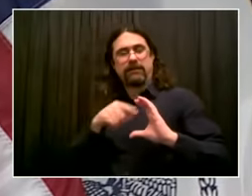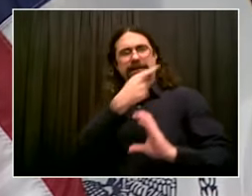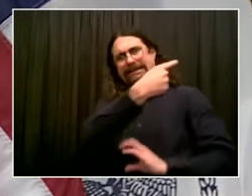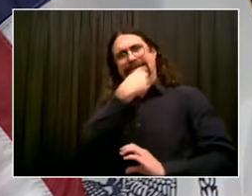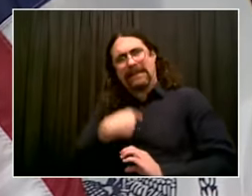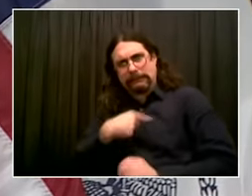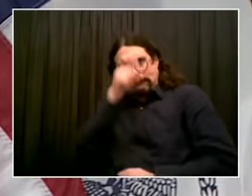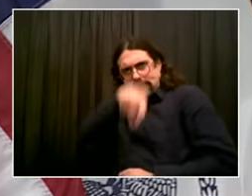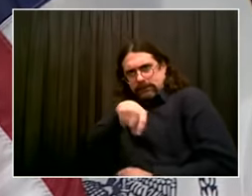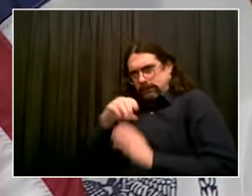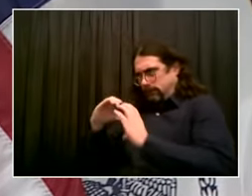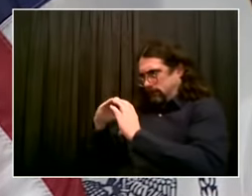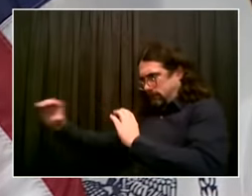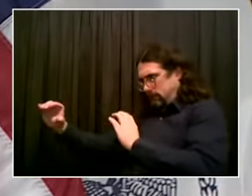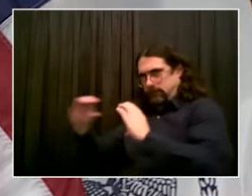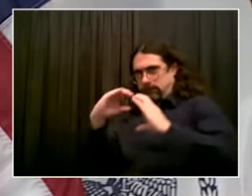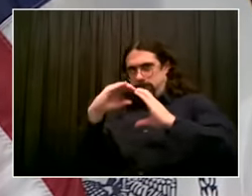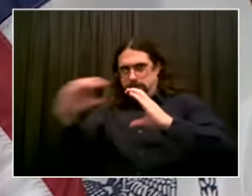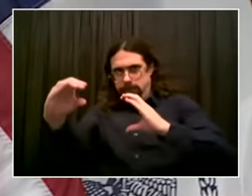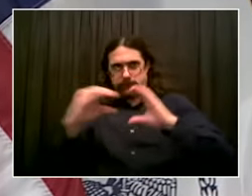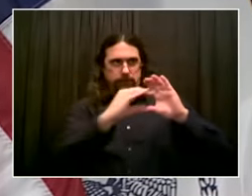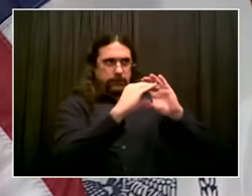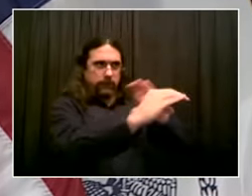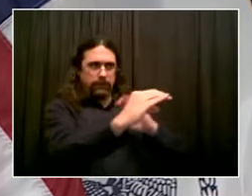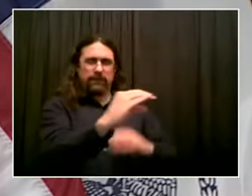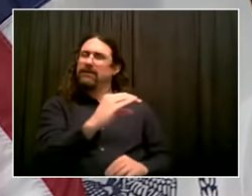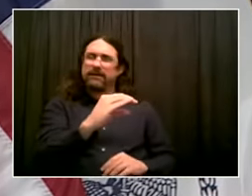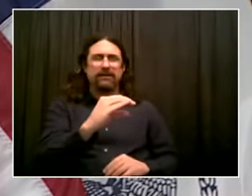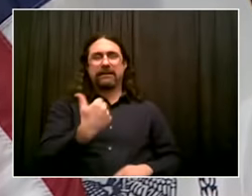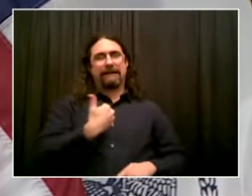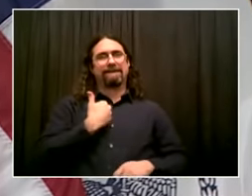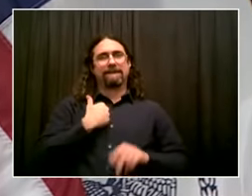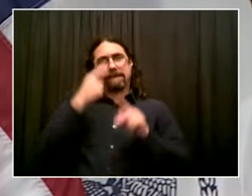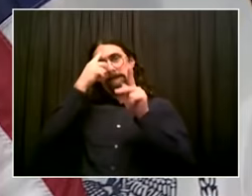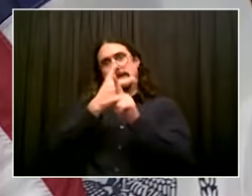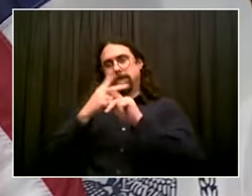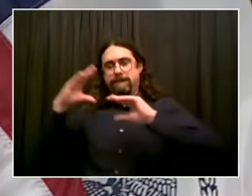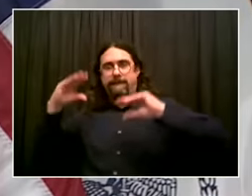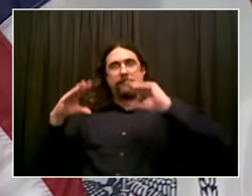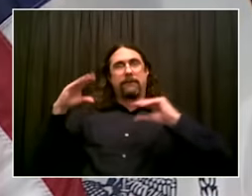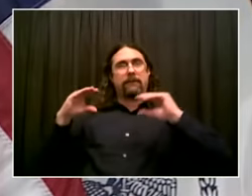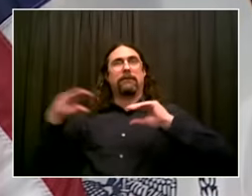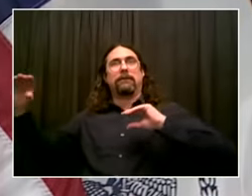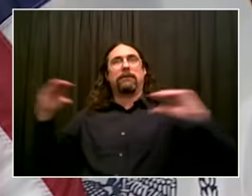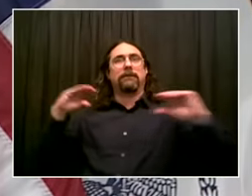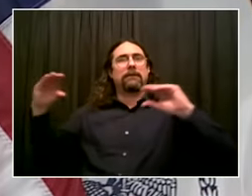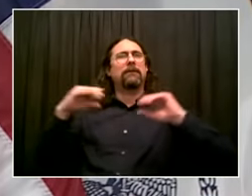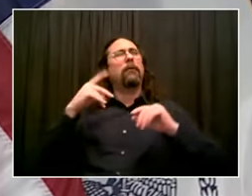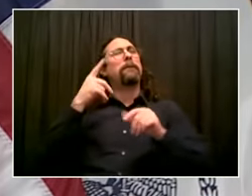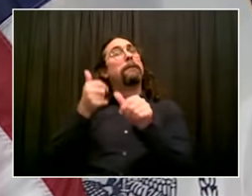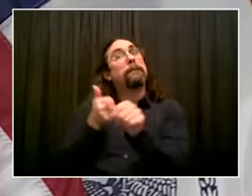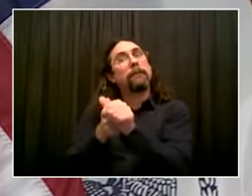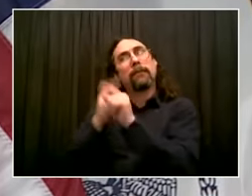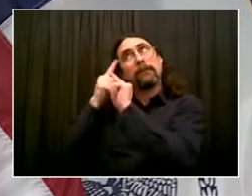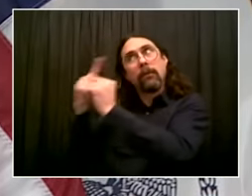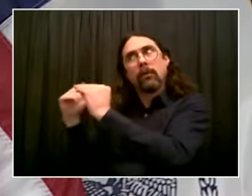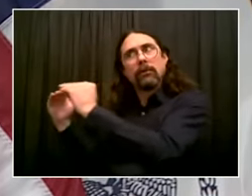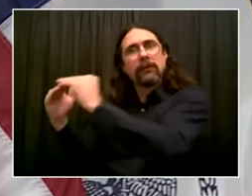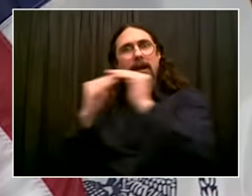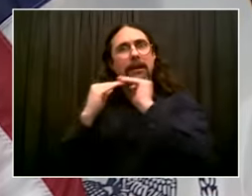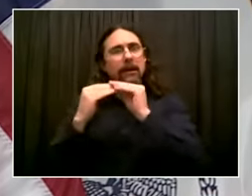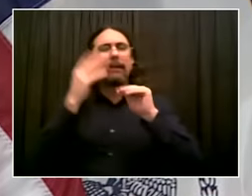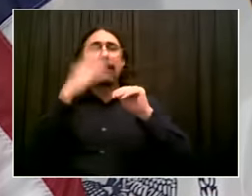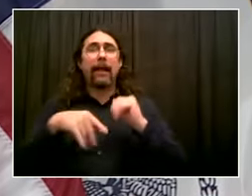Okay, everybody, look, I'll conclude on this and certainly on the concept of equity and a recovery for all of us.